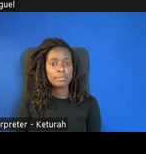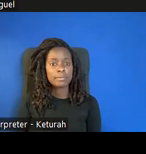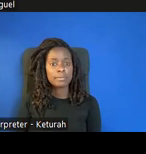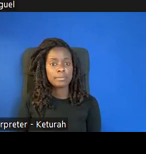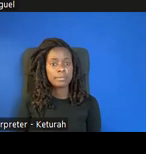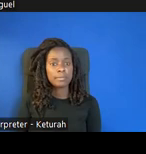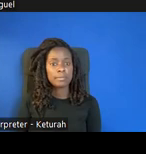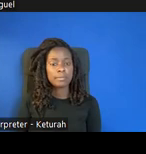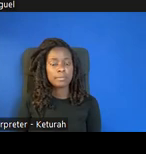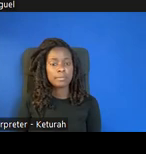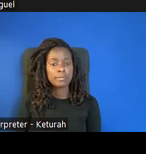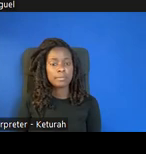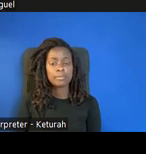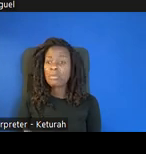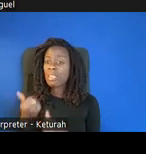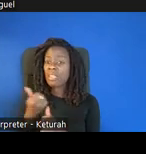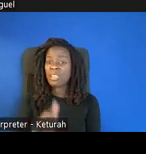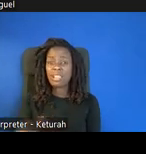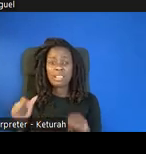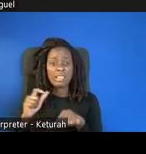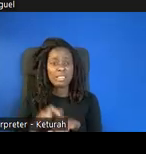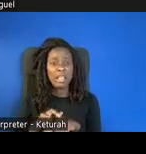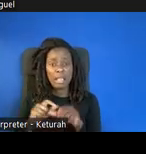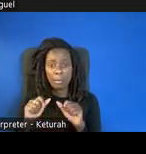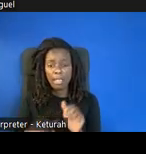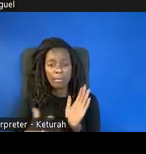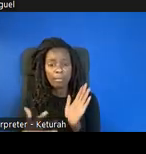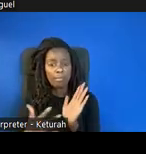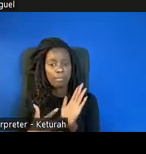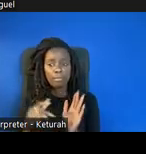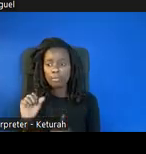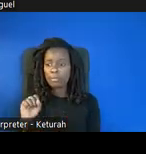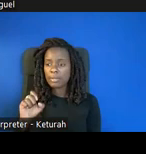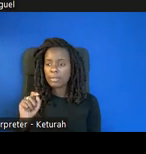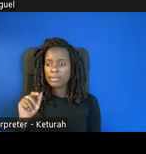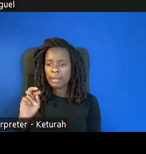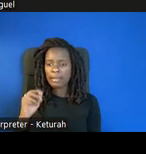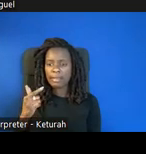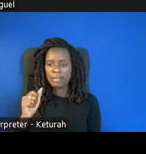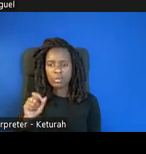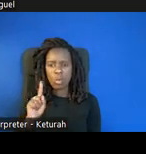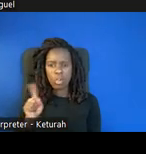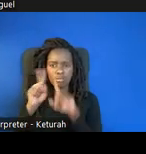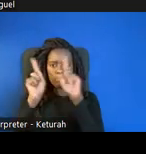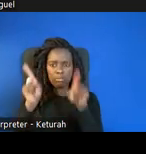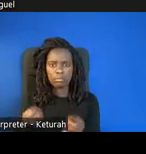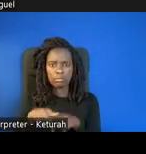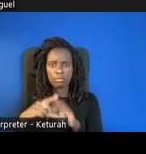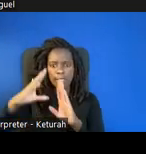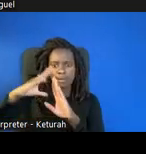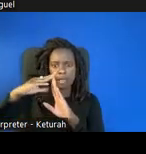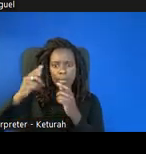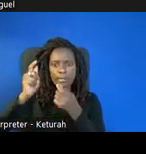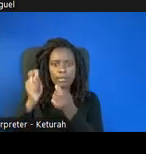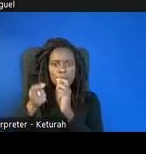So they can go back at any point in time by clicking on the little settings button at the top, adjust any of these things, and they can also